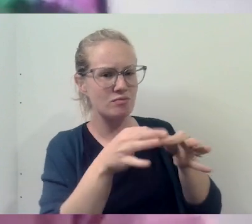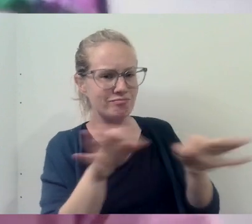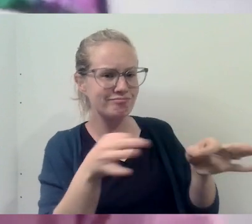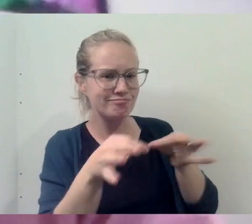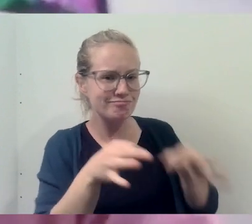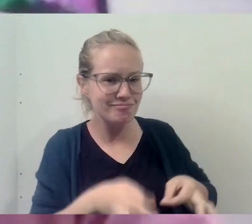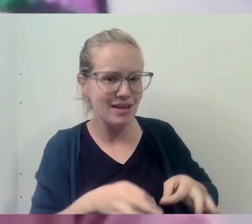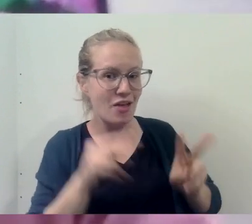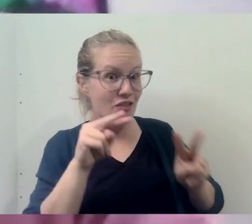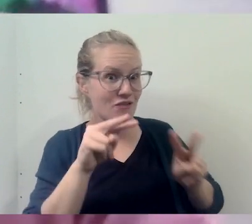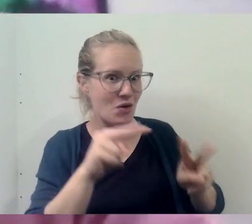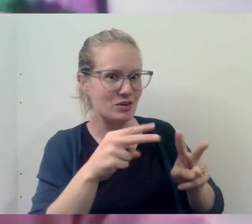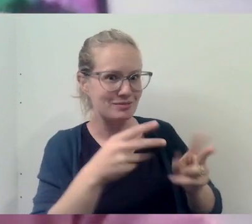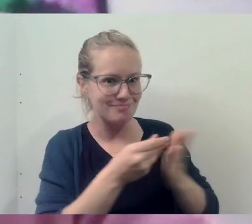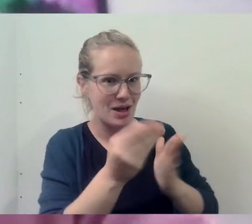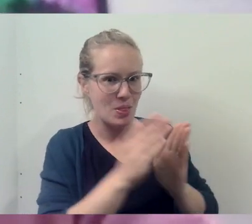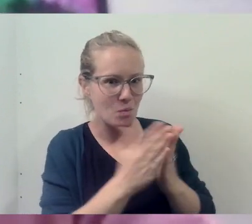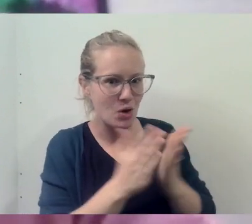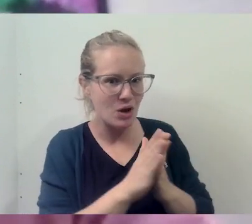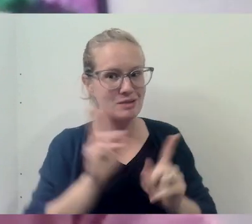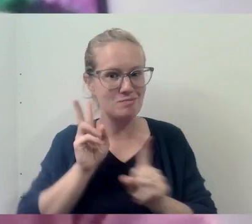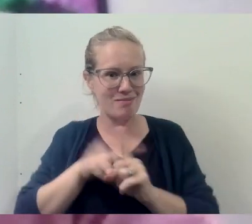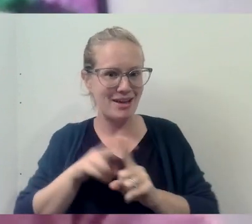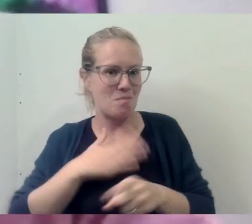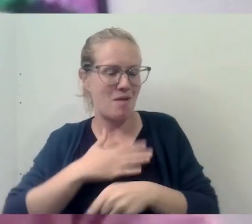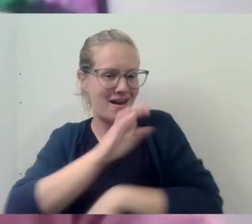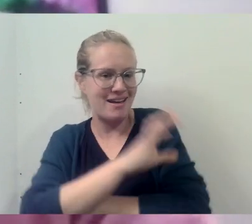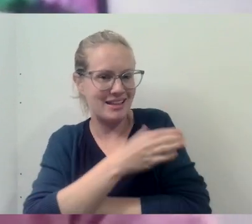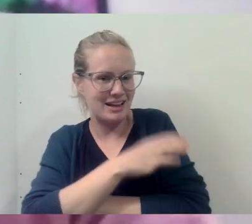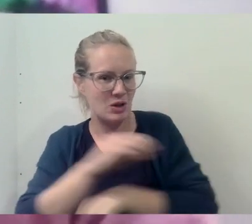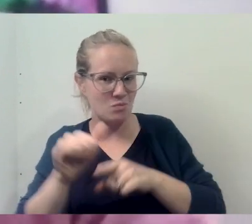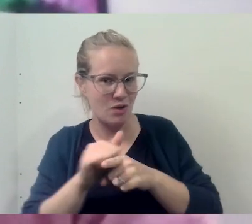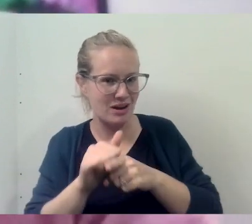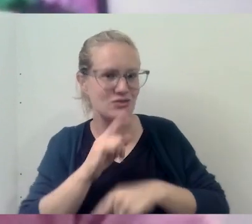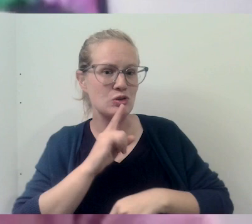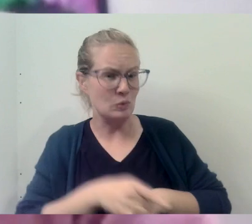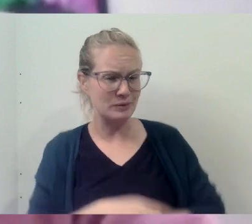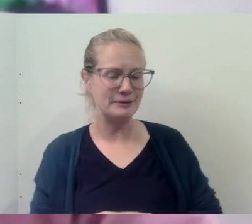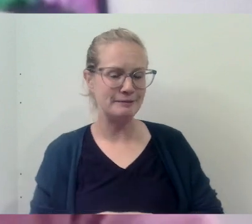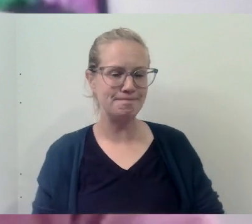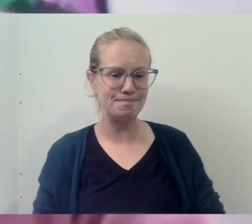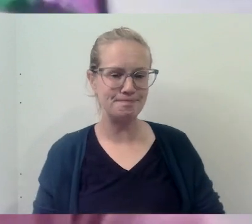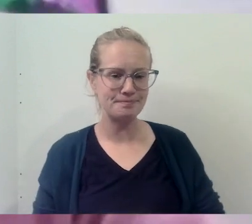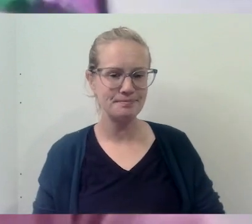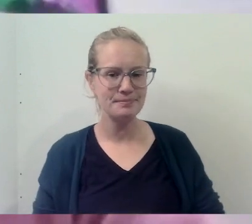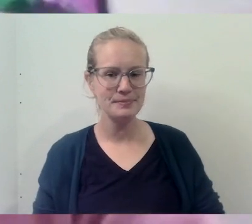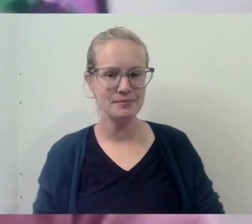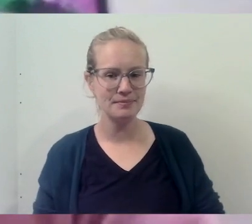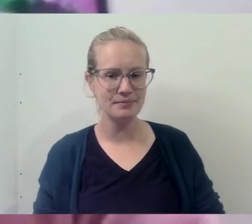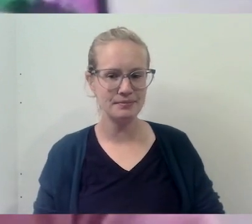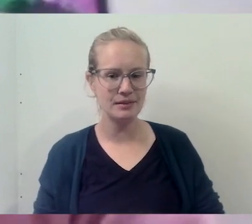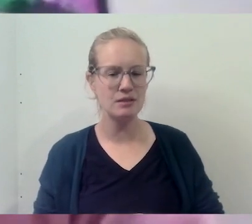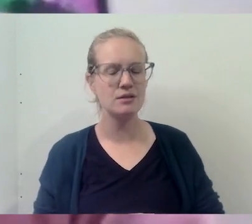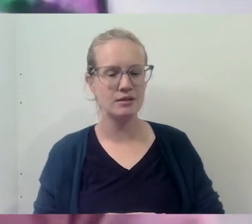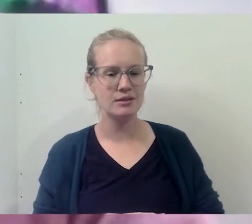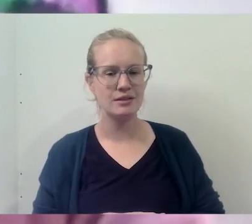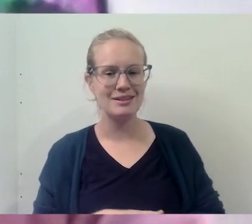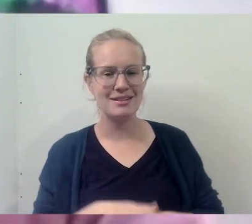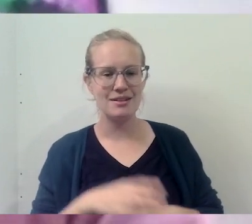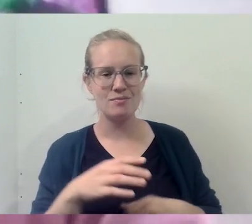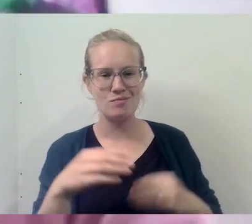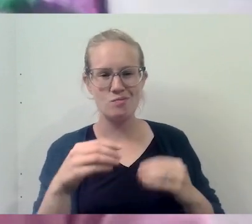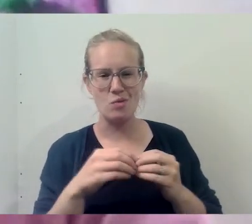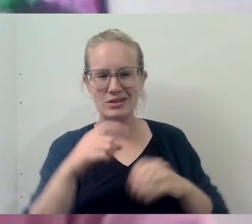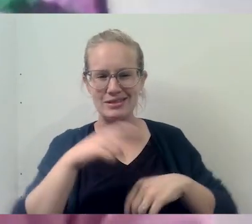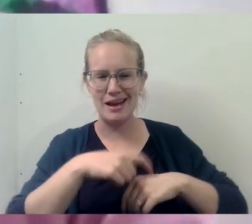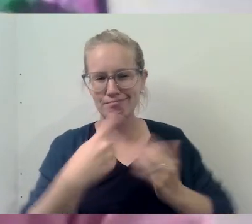I look forward to getting the book and applying it to my clinical practice for sure. And we'll, you know, certainly have some time